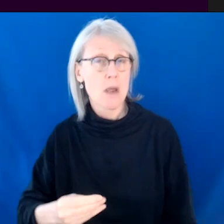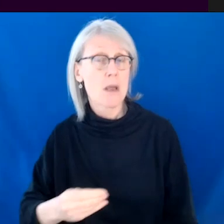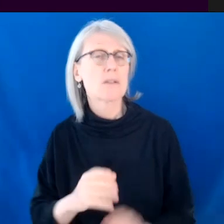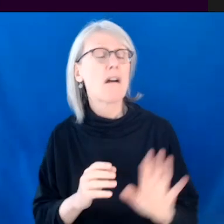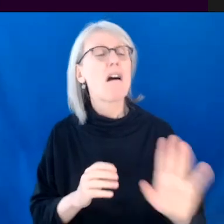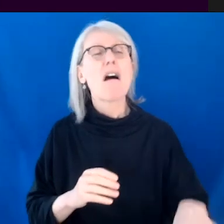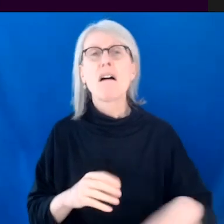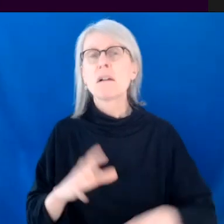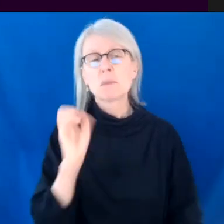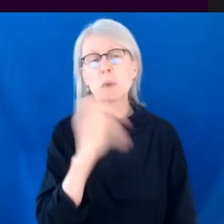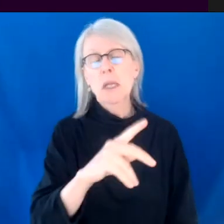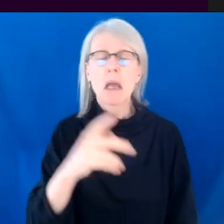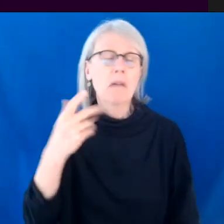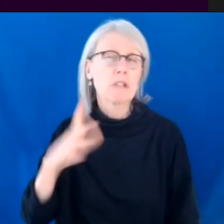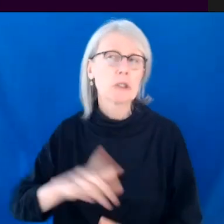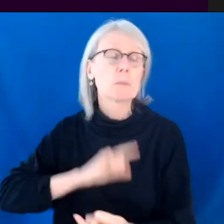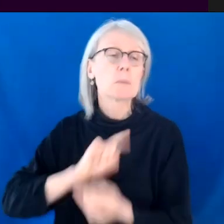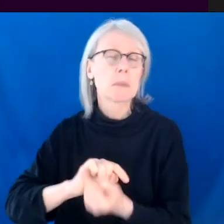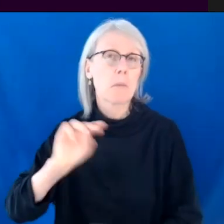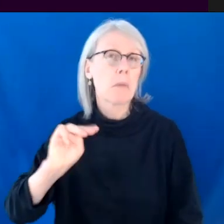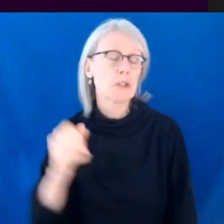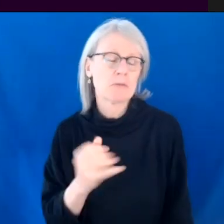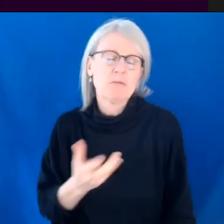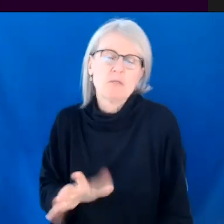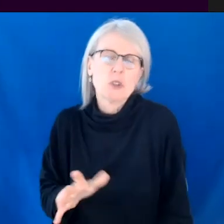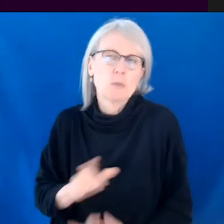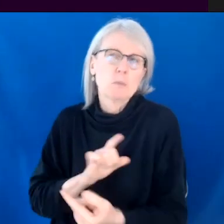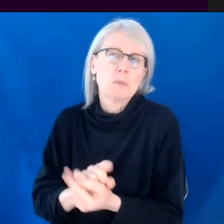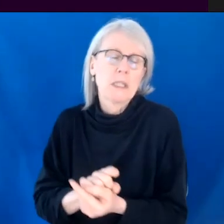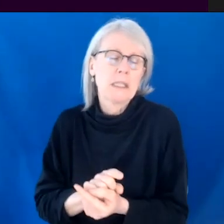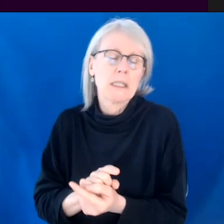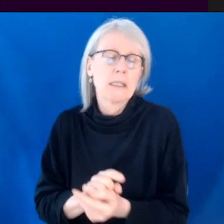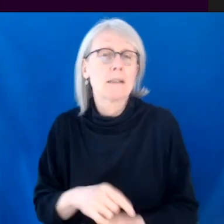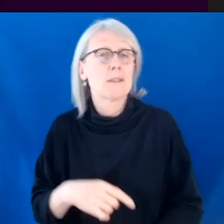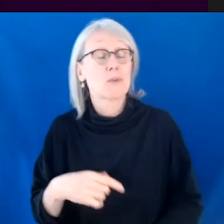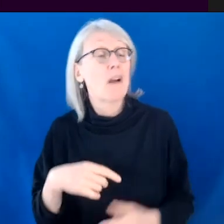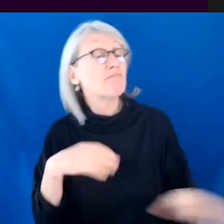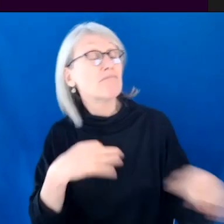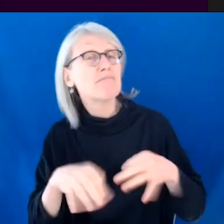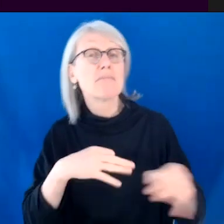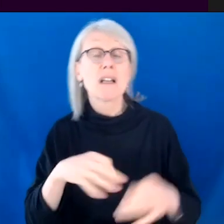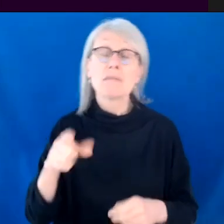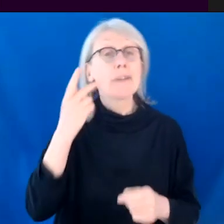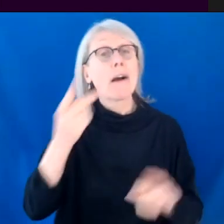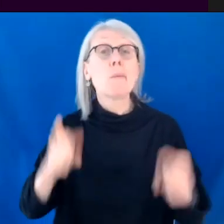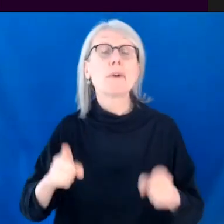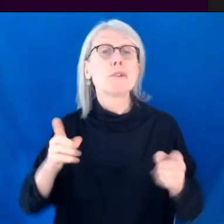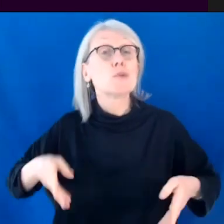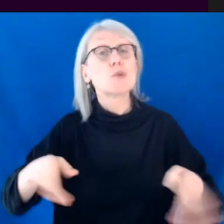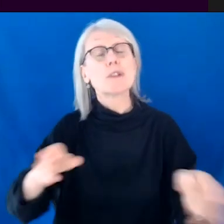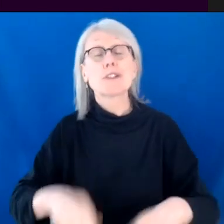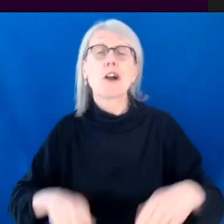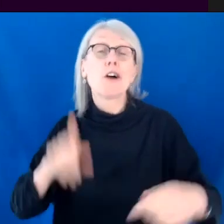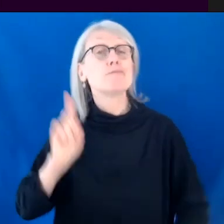okay, because I actually have already met Michael Jackson. And I told the story about how I was walking down the street and like he